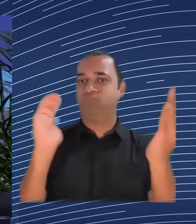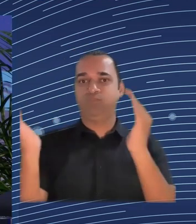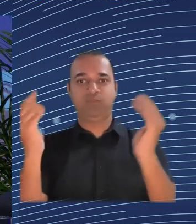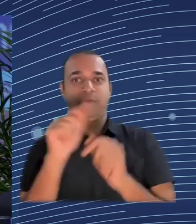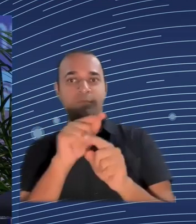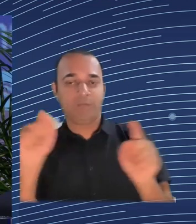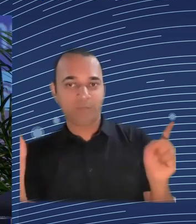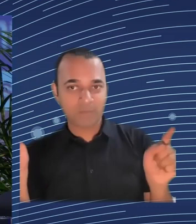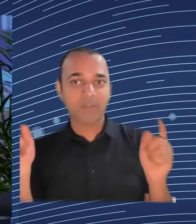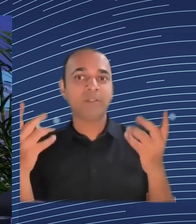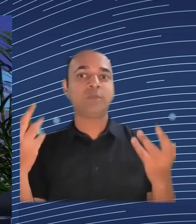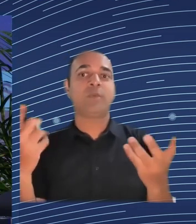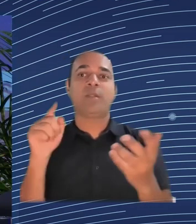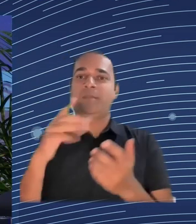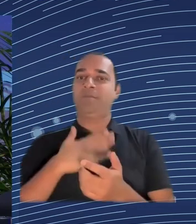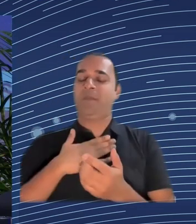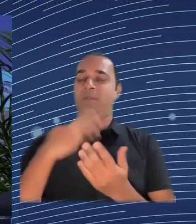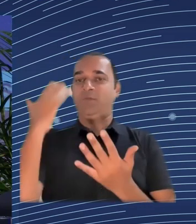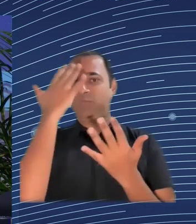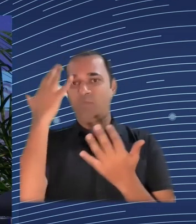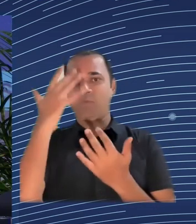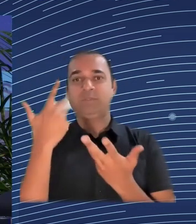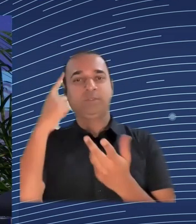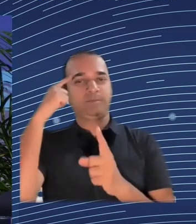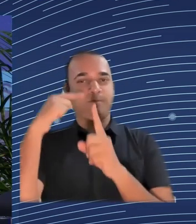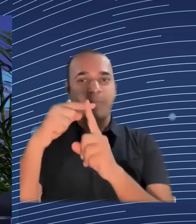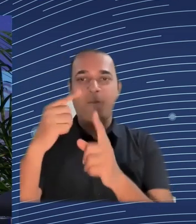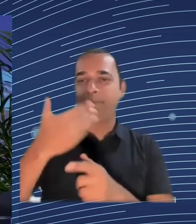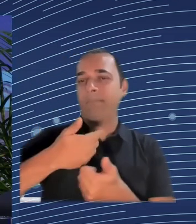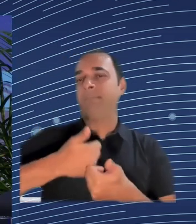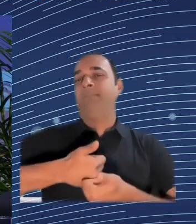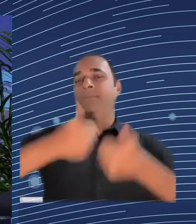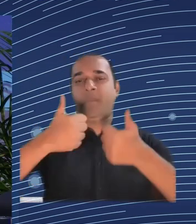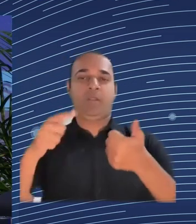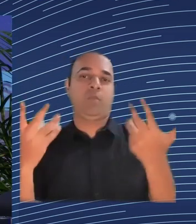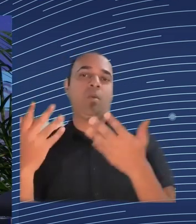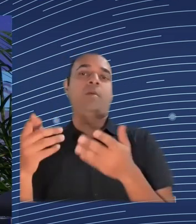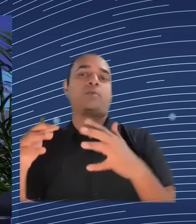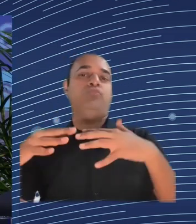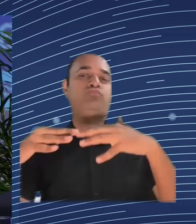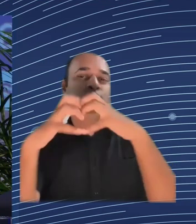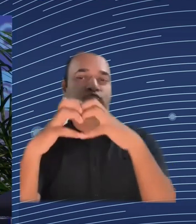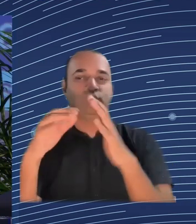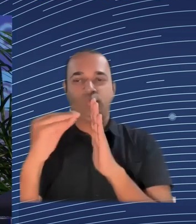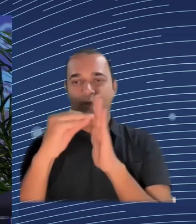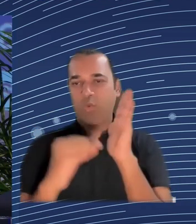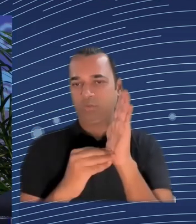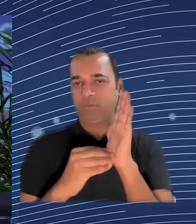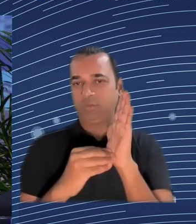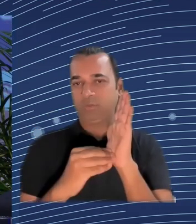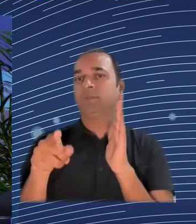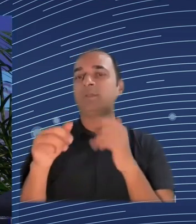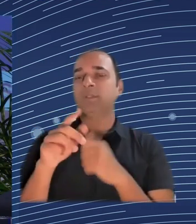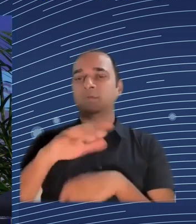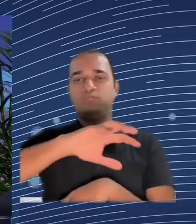expects. Maybe it's about that. It's not about less money. It's not about, it's about better targeting. And how do we better target